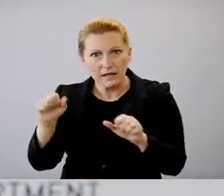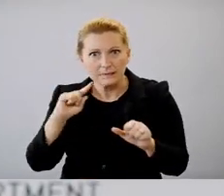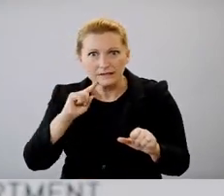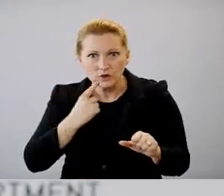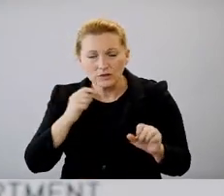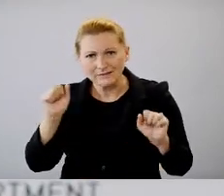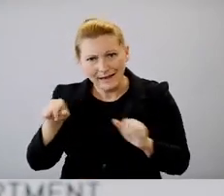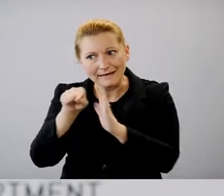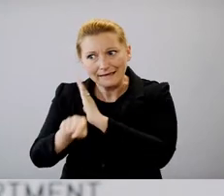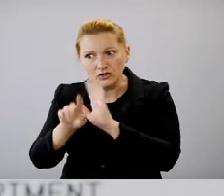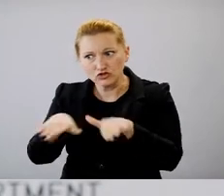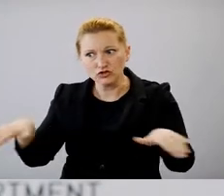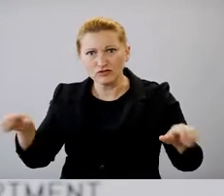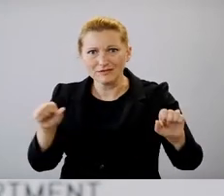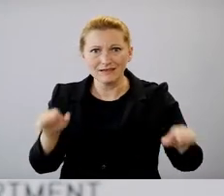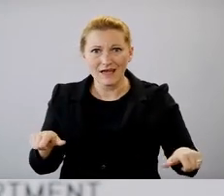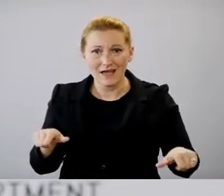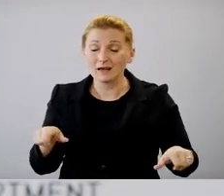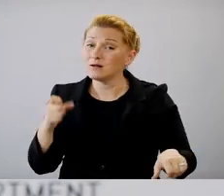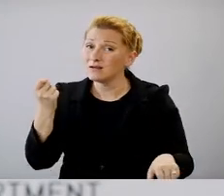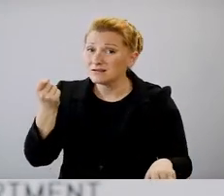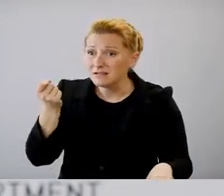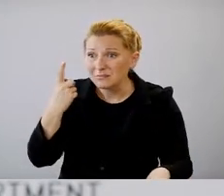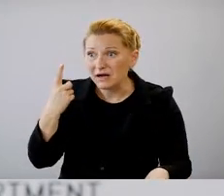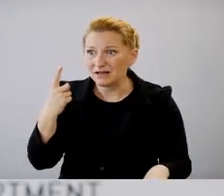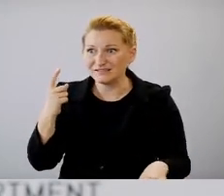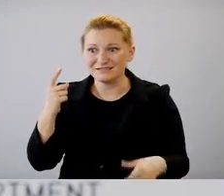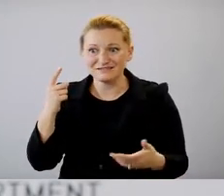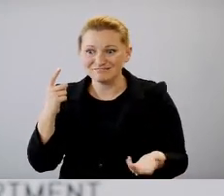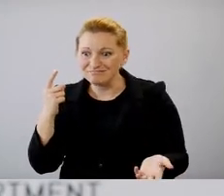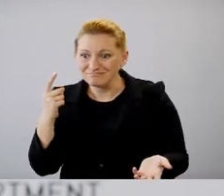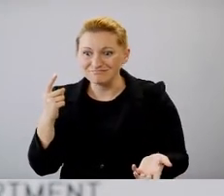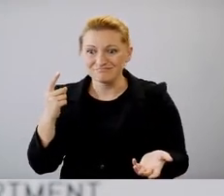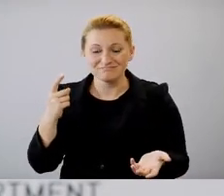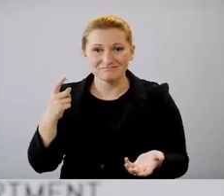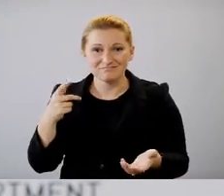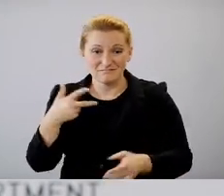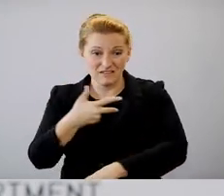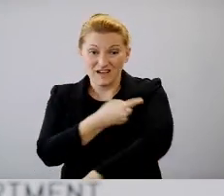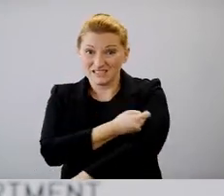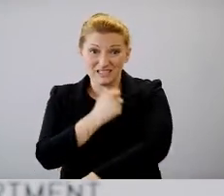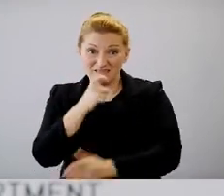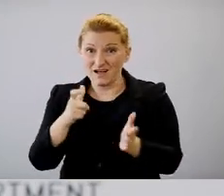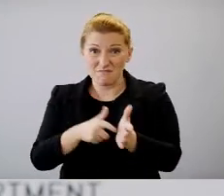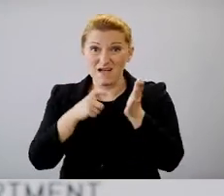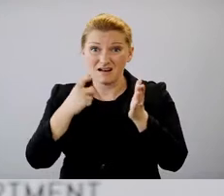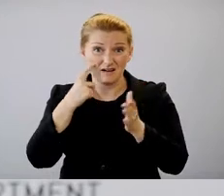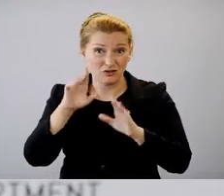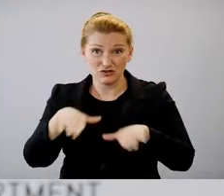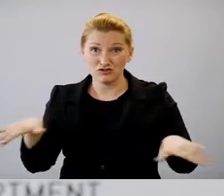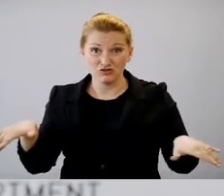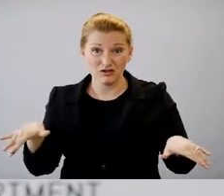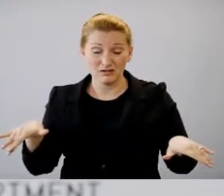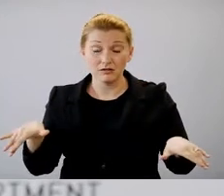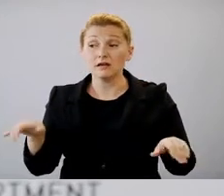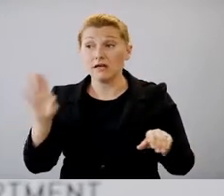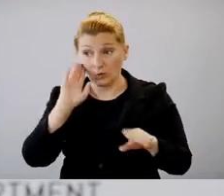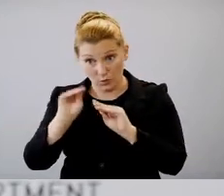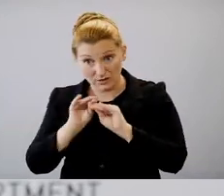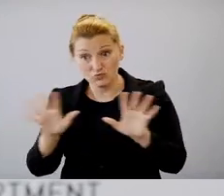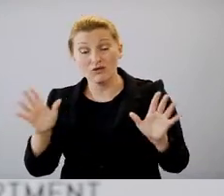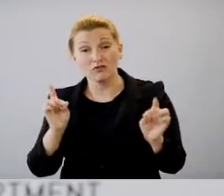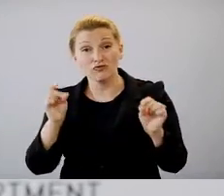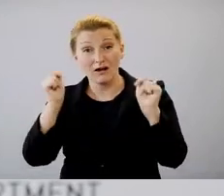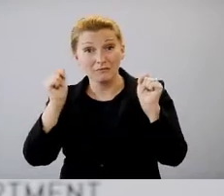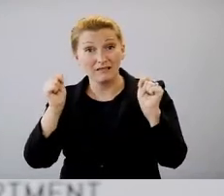but a lot of times we'll work with on a voluntary basis. Influenza vaccine is not mandated for children. It does spread rapidly if